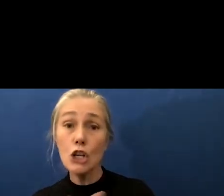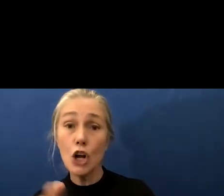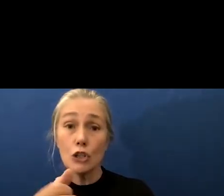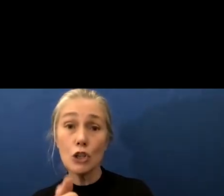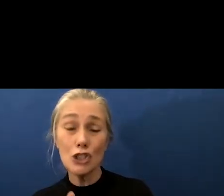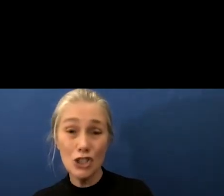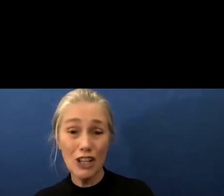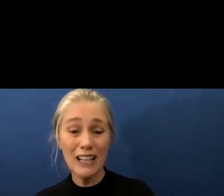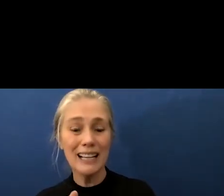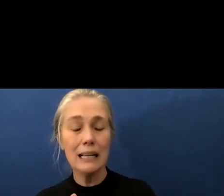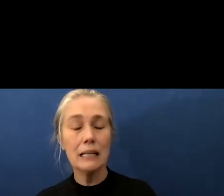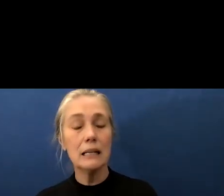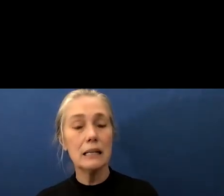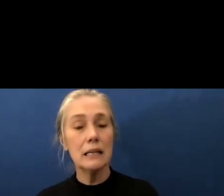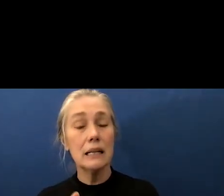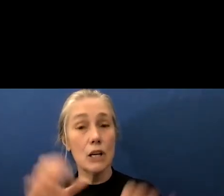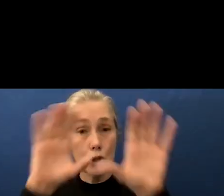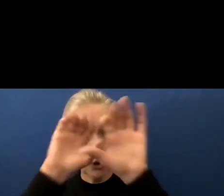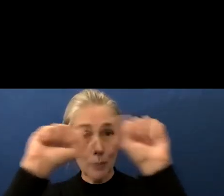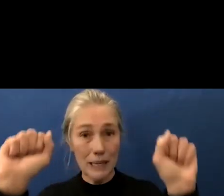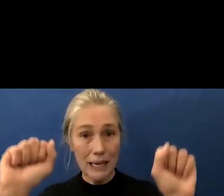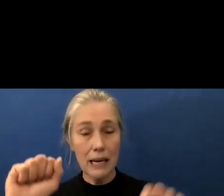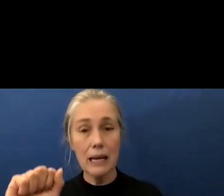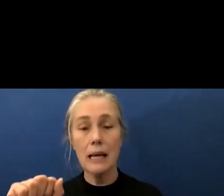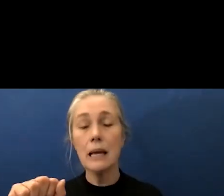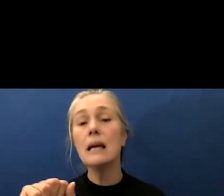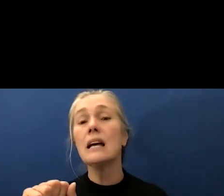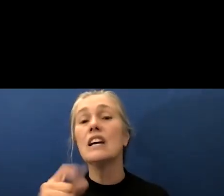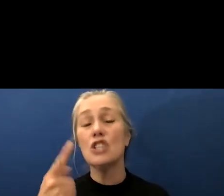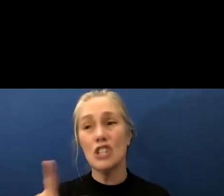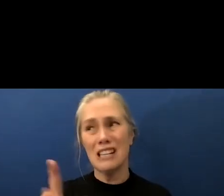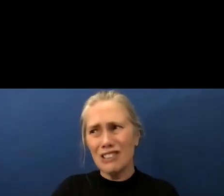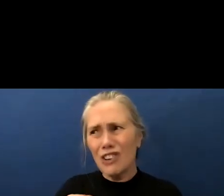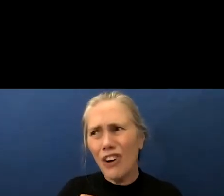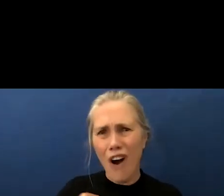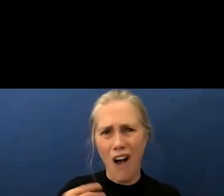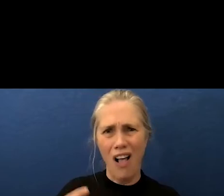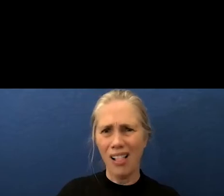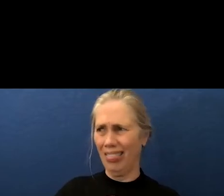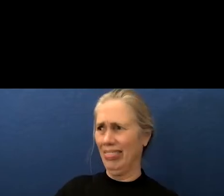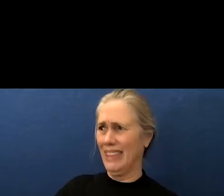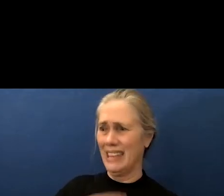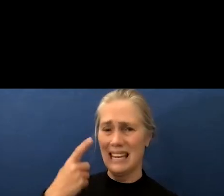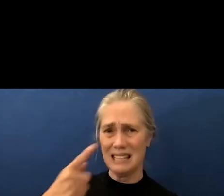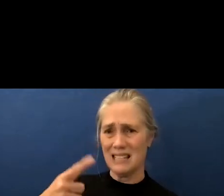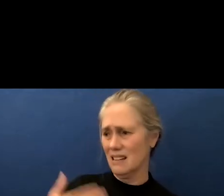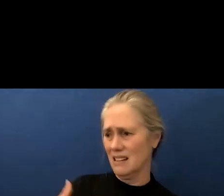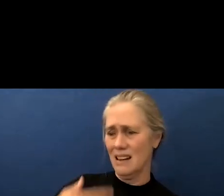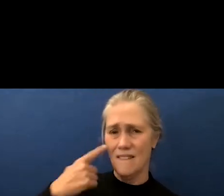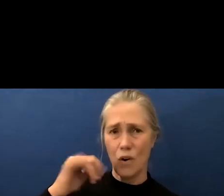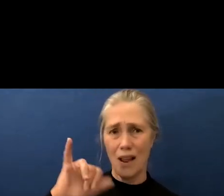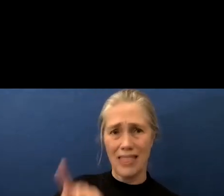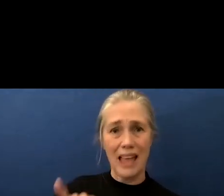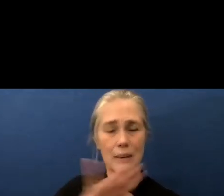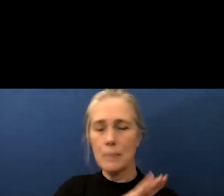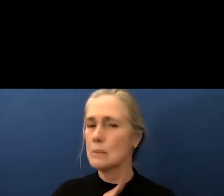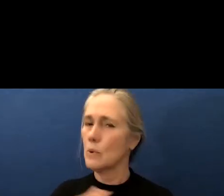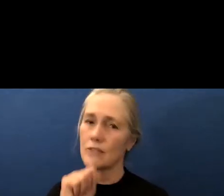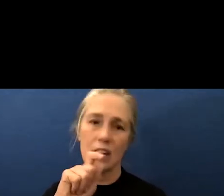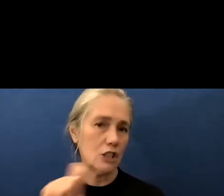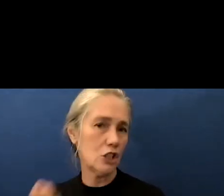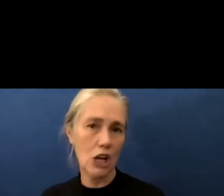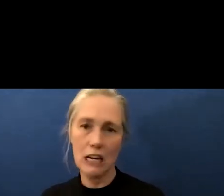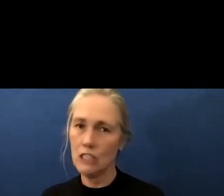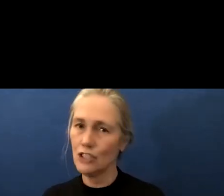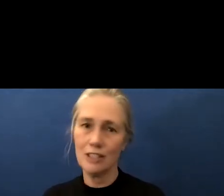heat or a super superintendent matuoko took all the heat for the mad academy but this board hasn't changed at all in fact you've gotten late